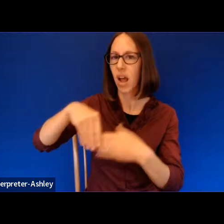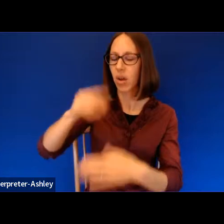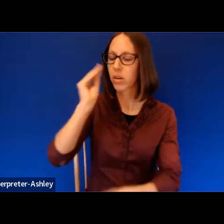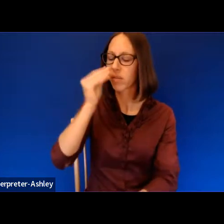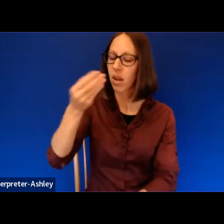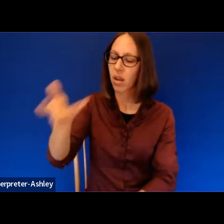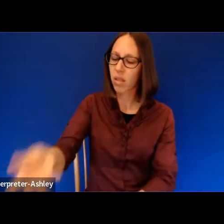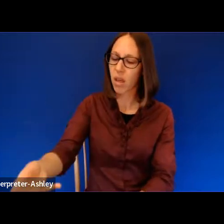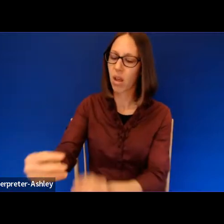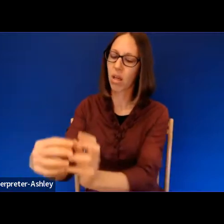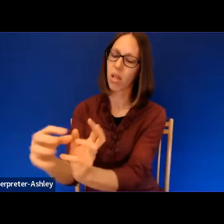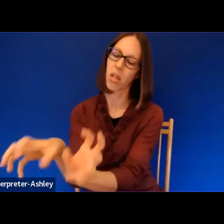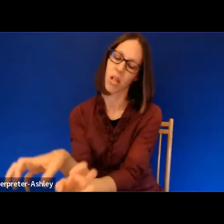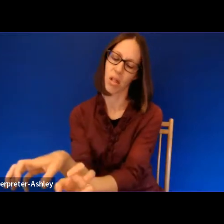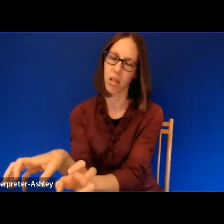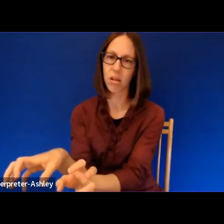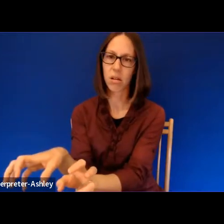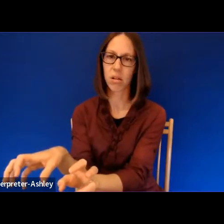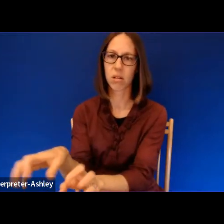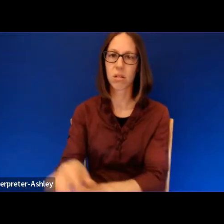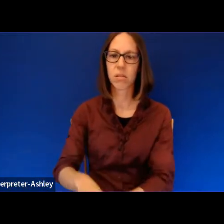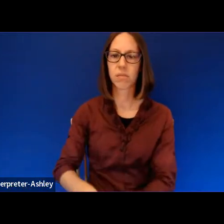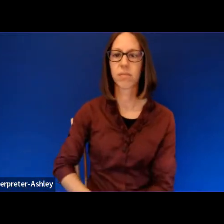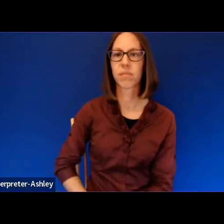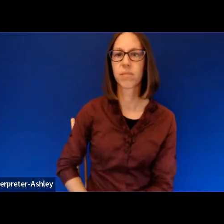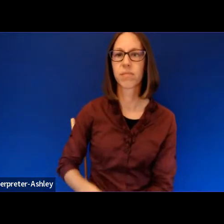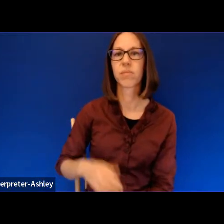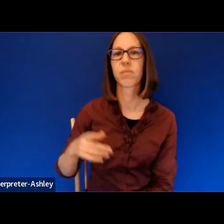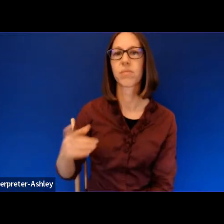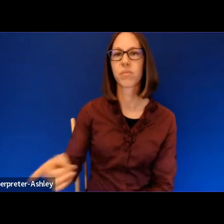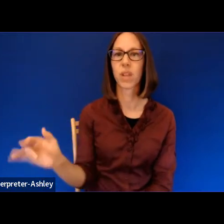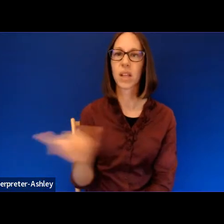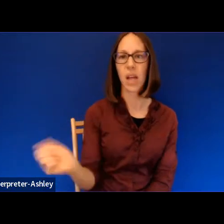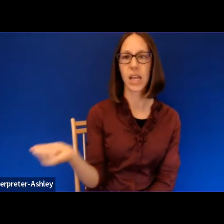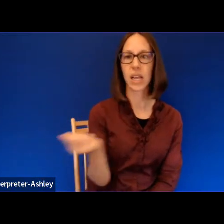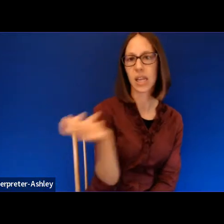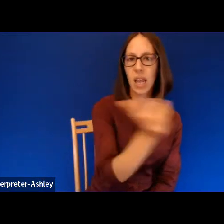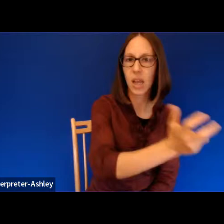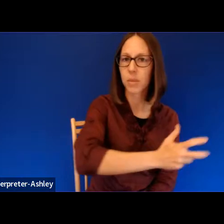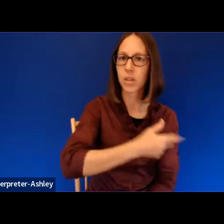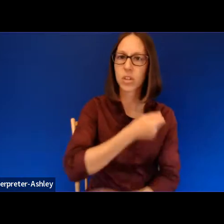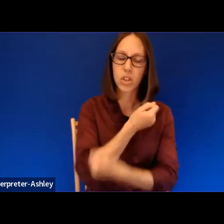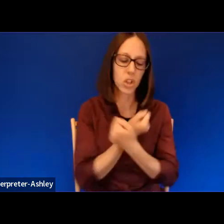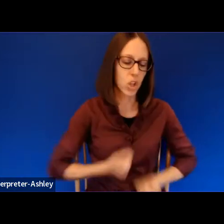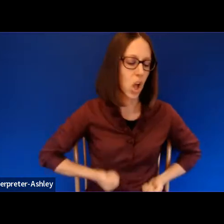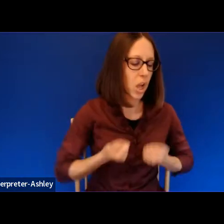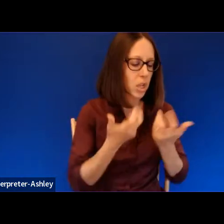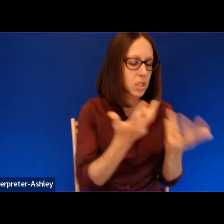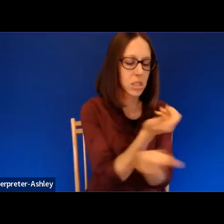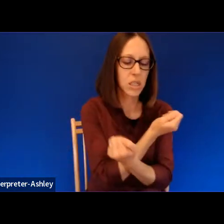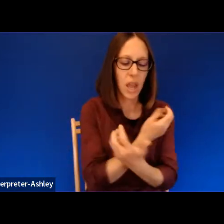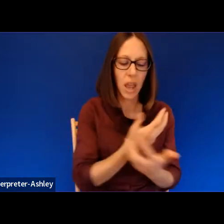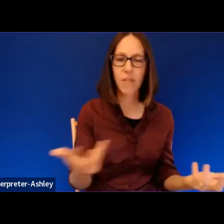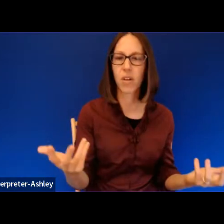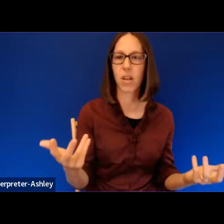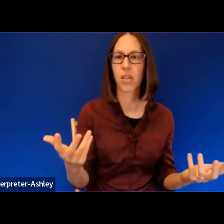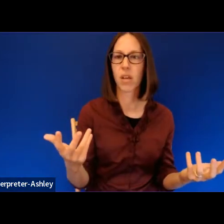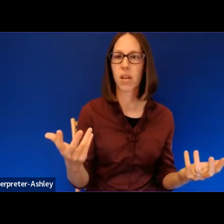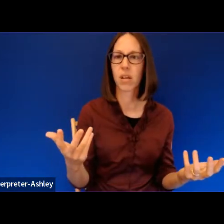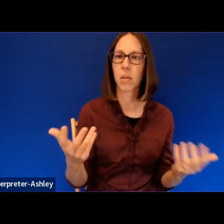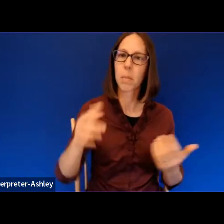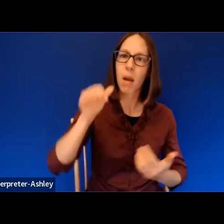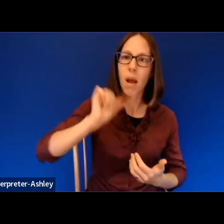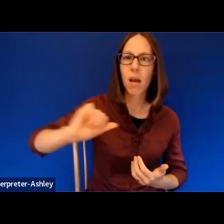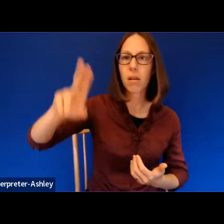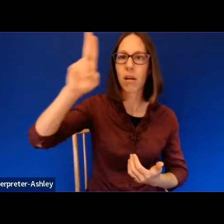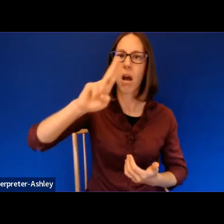At Blackjack, she lost everything my great-aunt and uncle had saved. Even their low ranch where